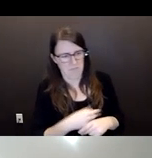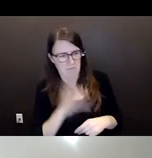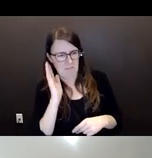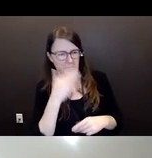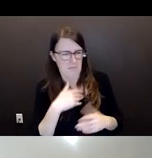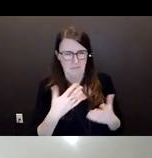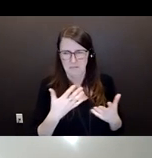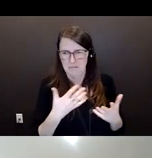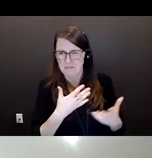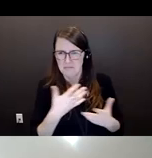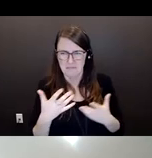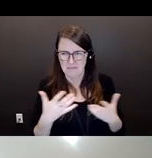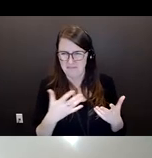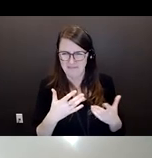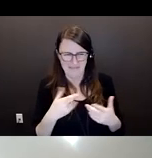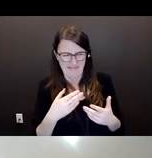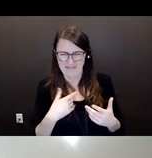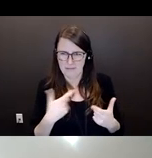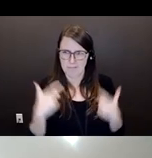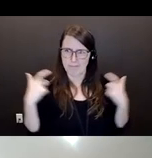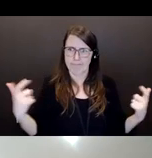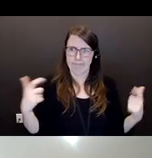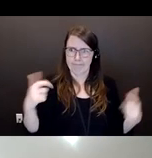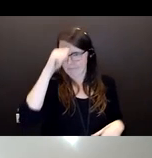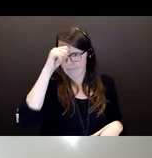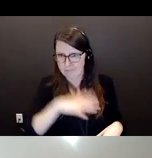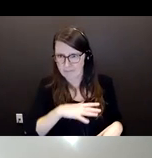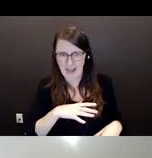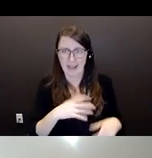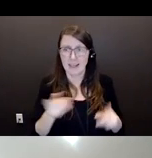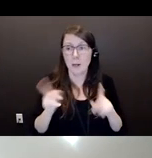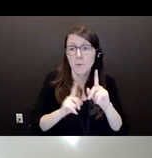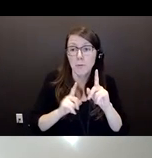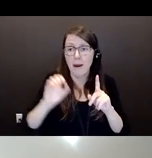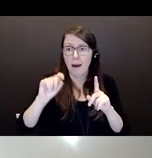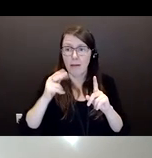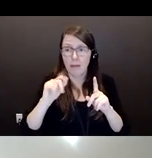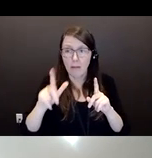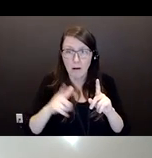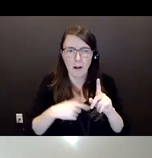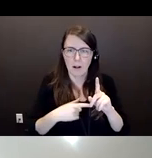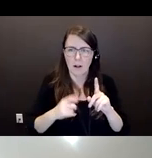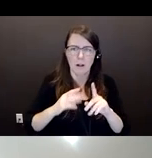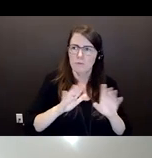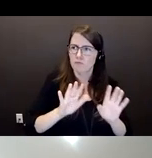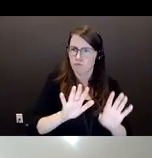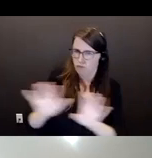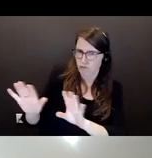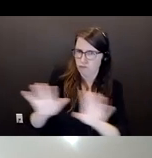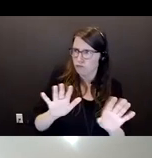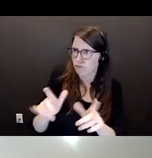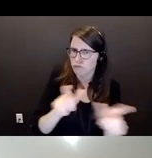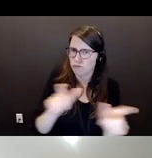You've got a big burly contractor with little Ethel beside her, not allowing anybody else to get into Ethel's world,